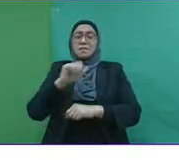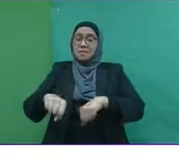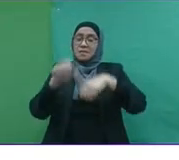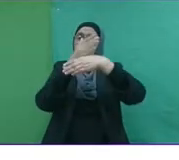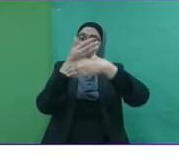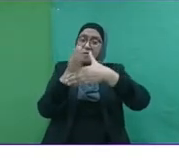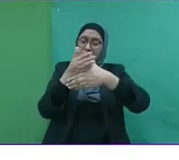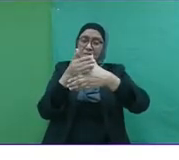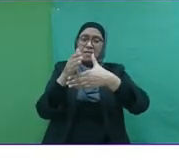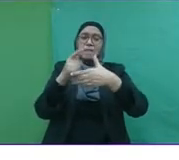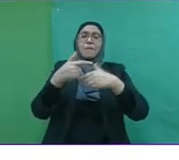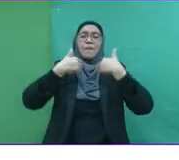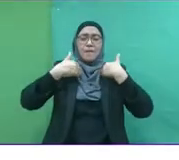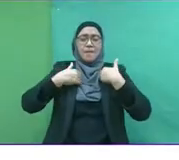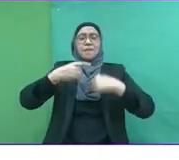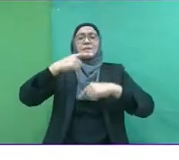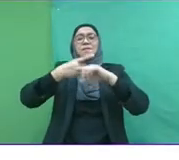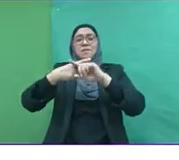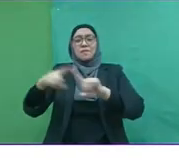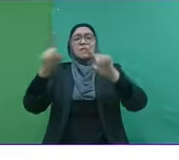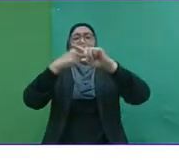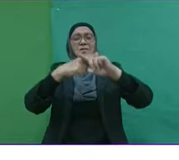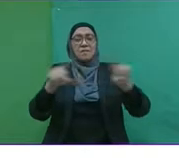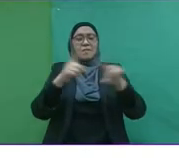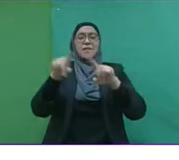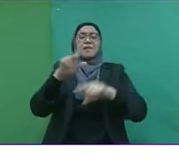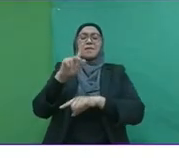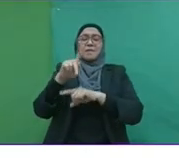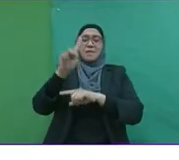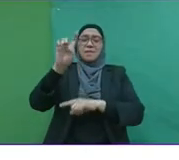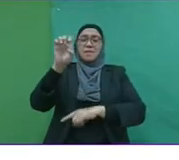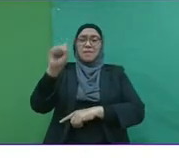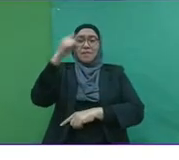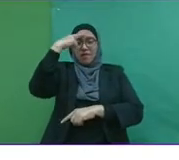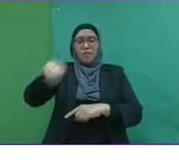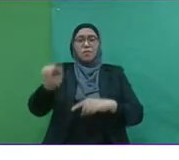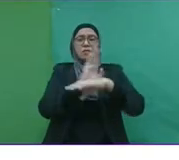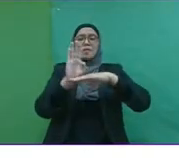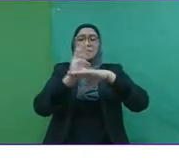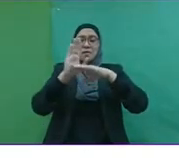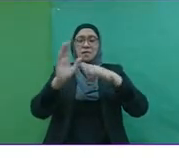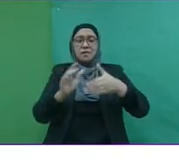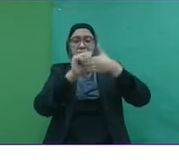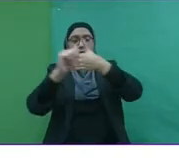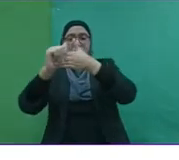If I may share, there are several key success factors for entrepreneurial leadership.